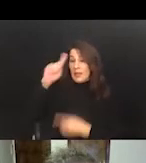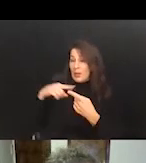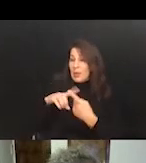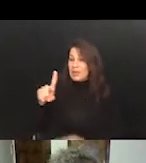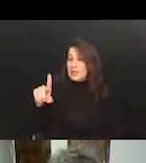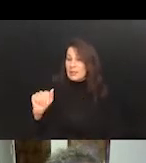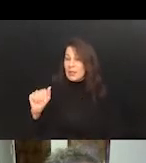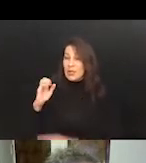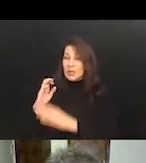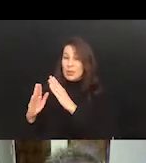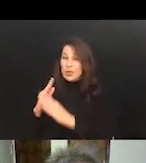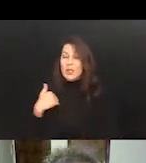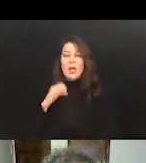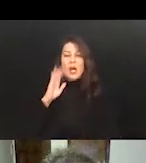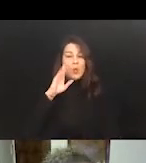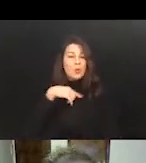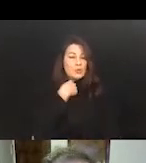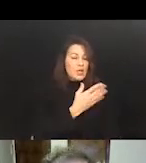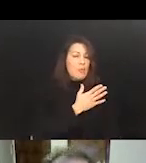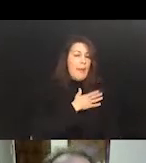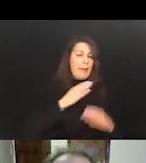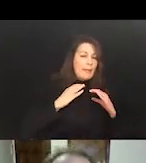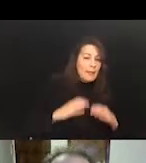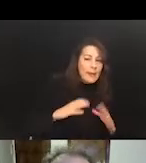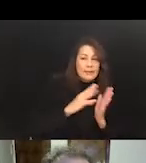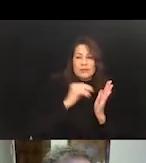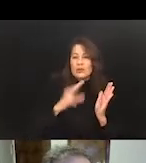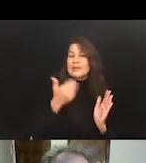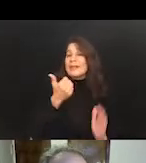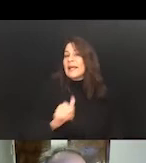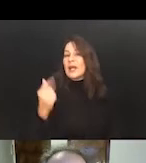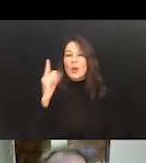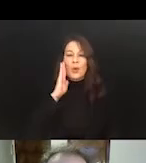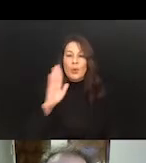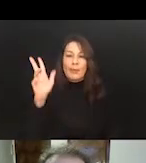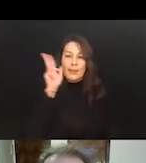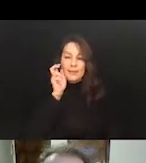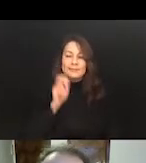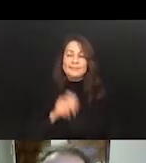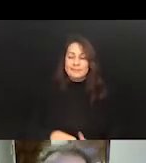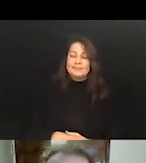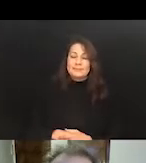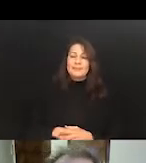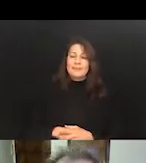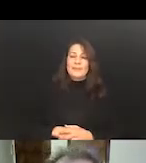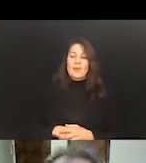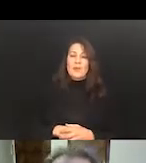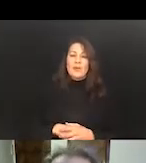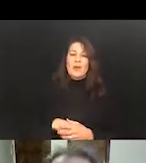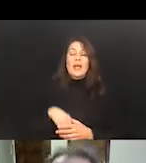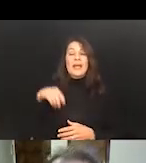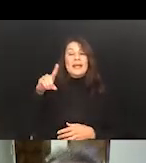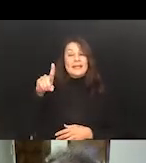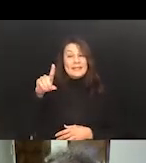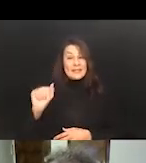of the things I tell my clients, tell my students, I tell anyone I can, I can sort of at least will listen, is that disability